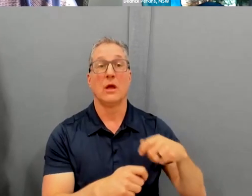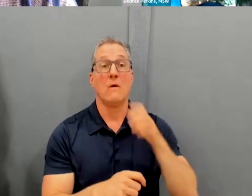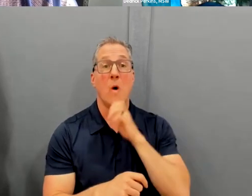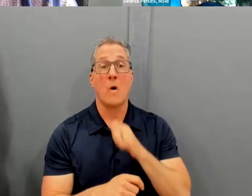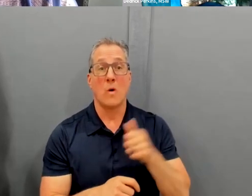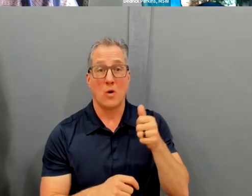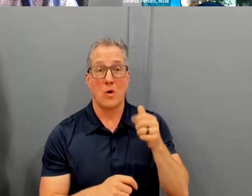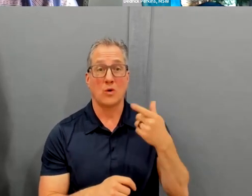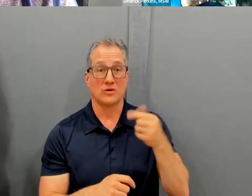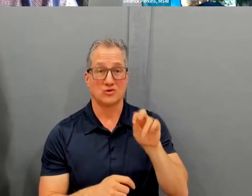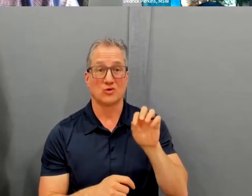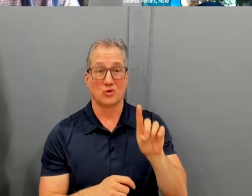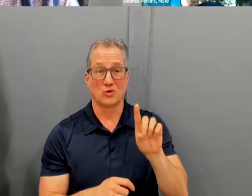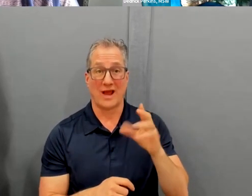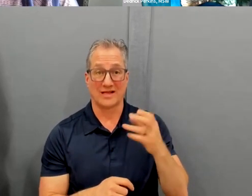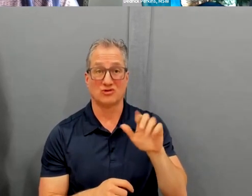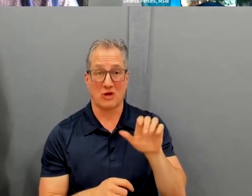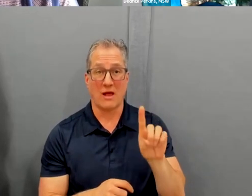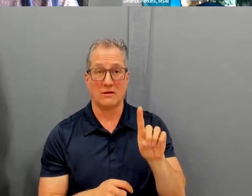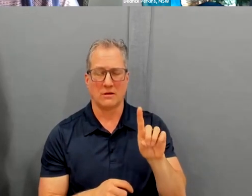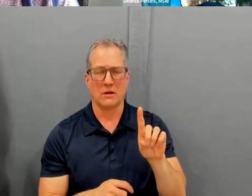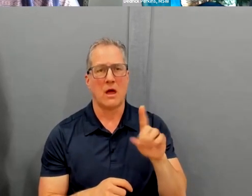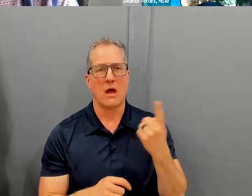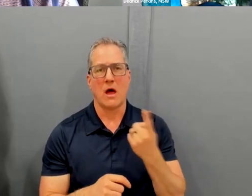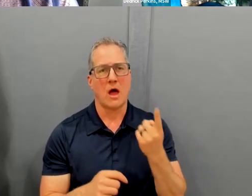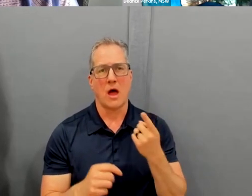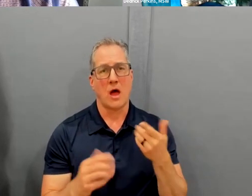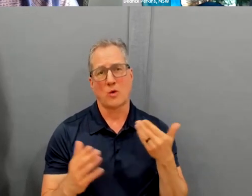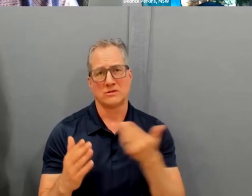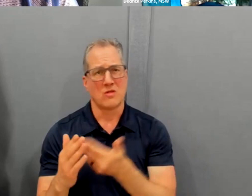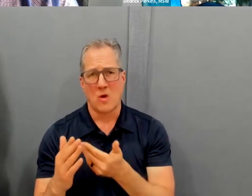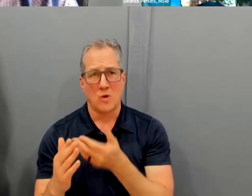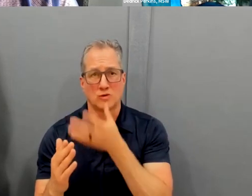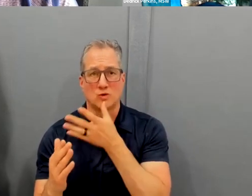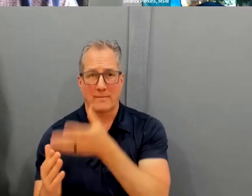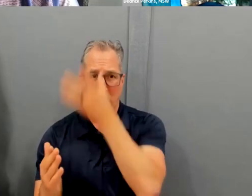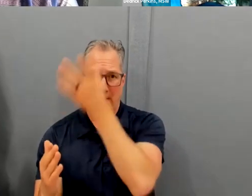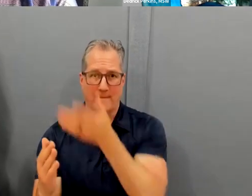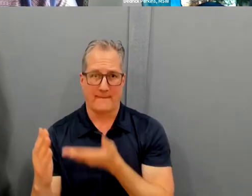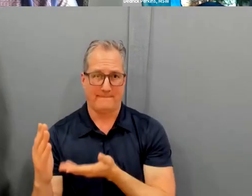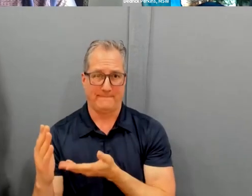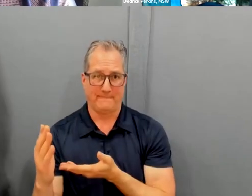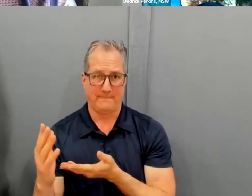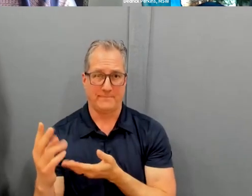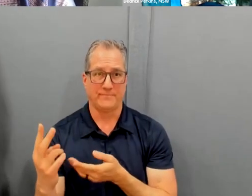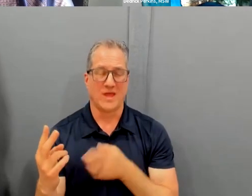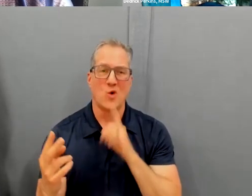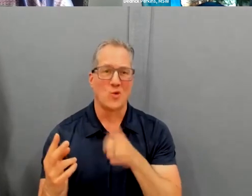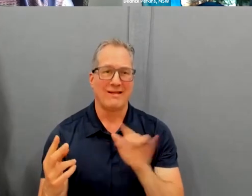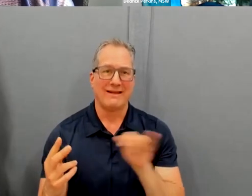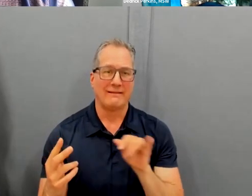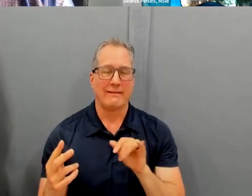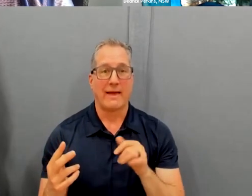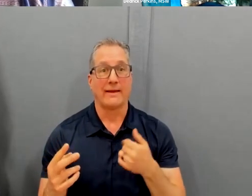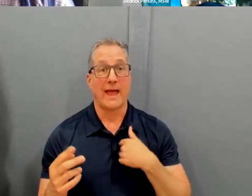grandchild is always the closest to the grandparents. They become their favorite. So I was raised